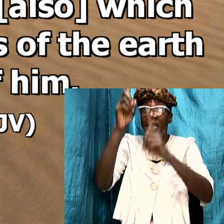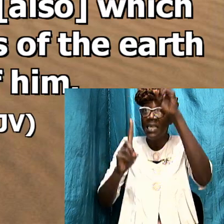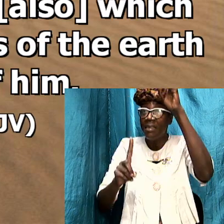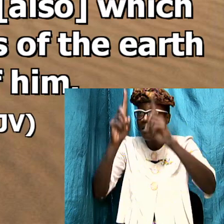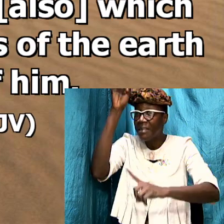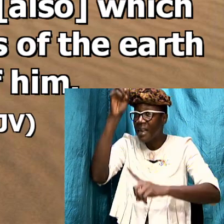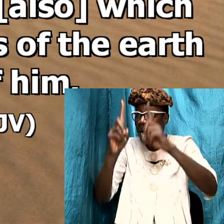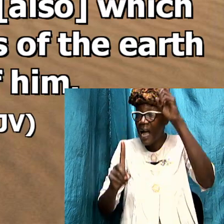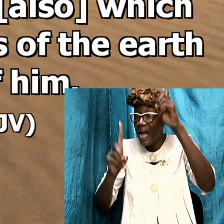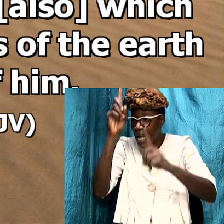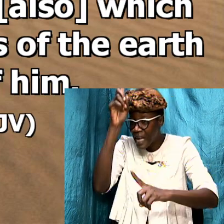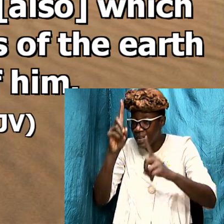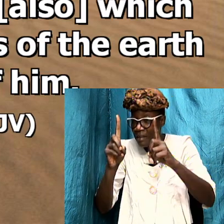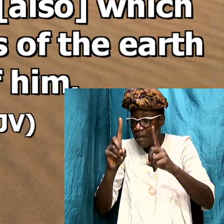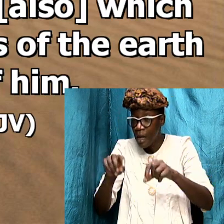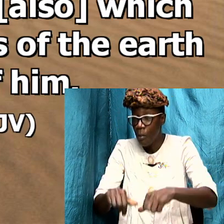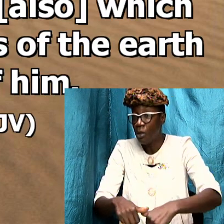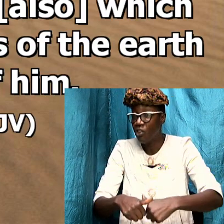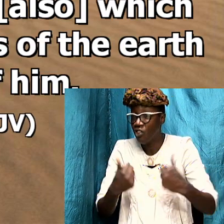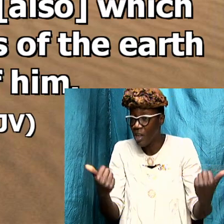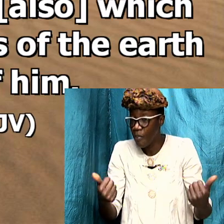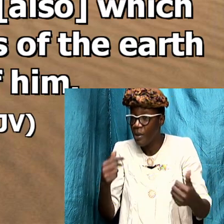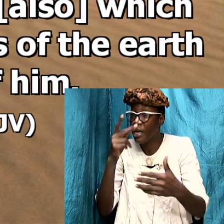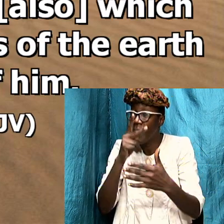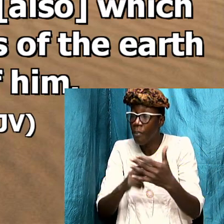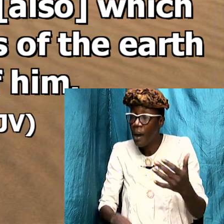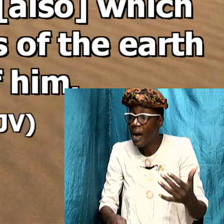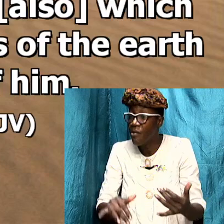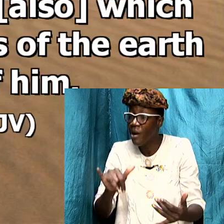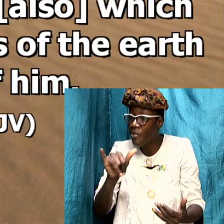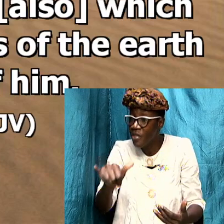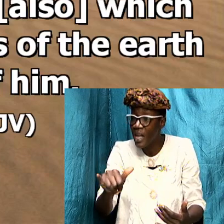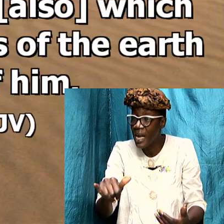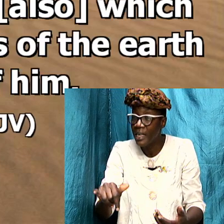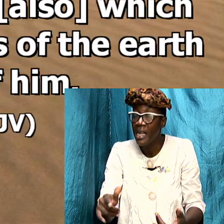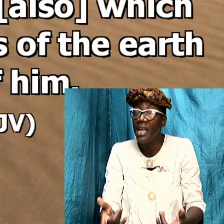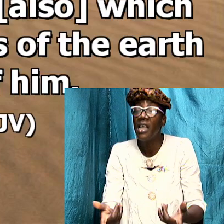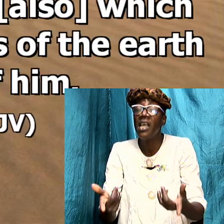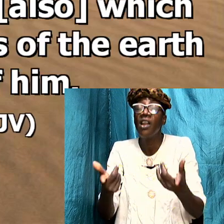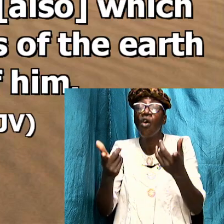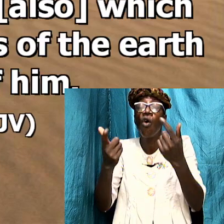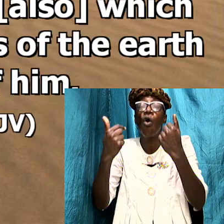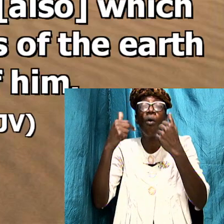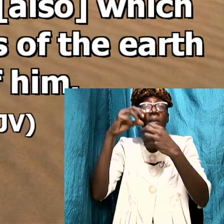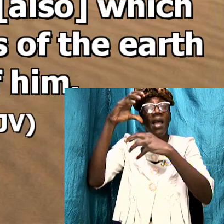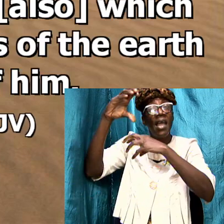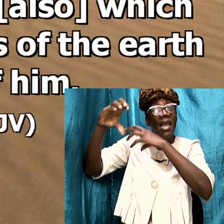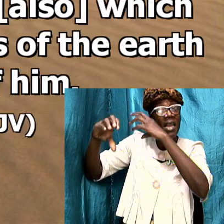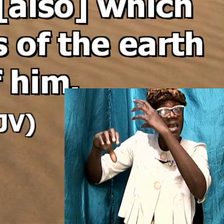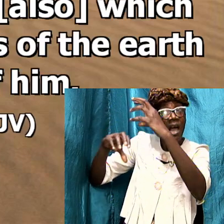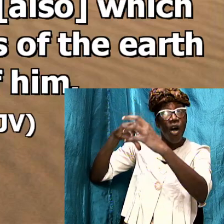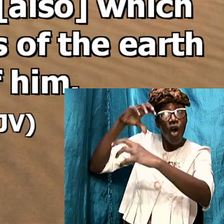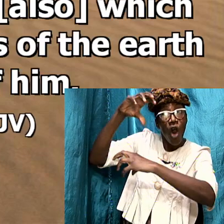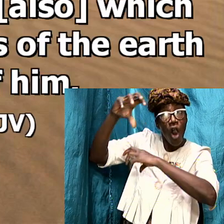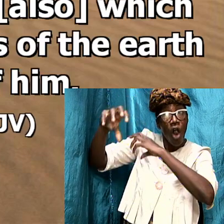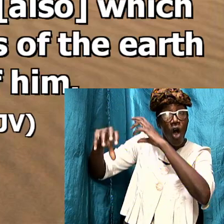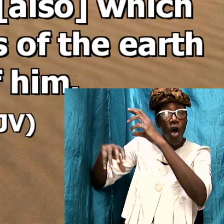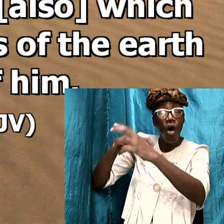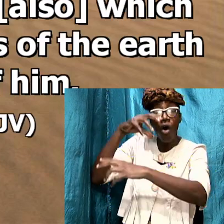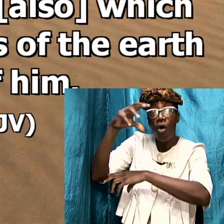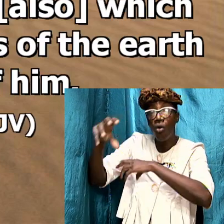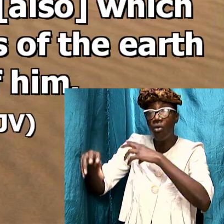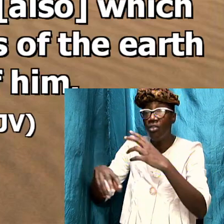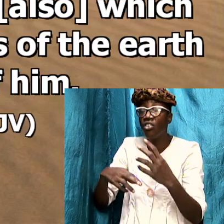separate and apart from that he is going to come in the clouds and according to revelation